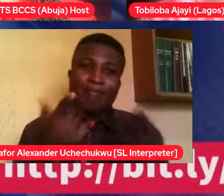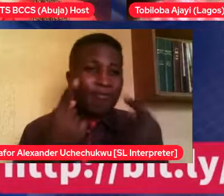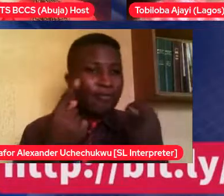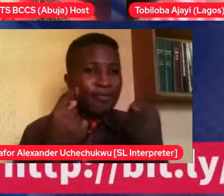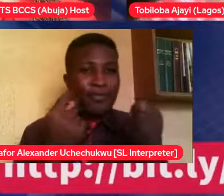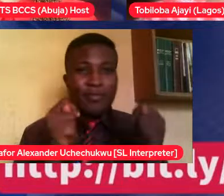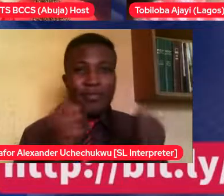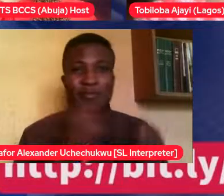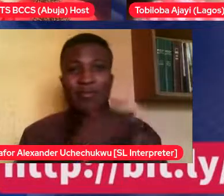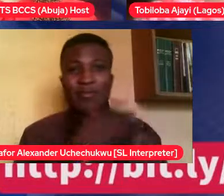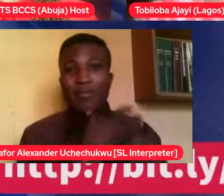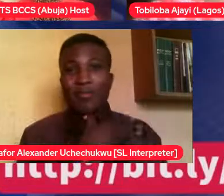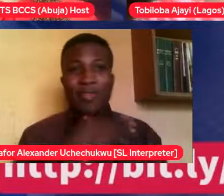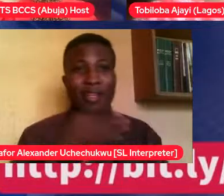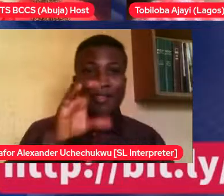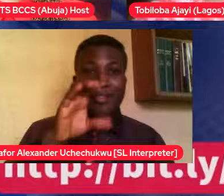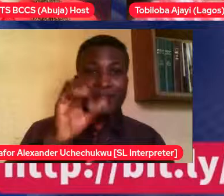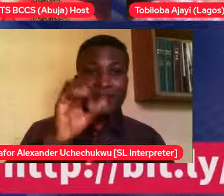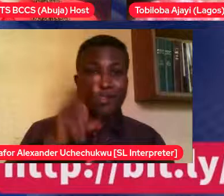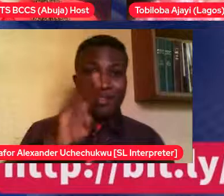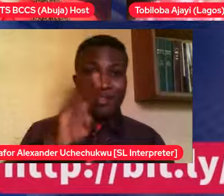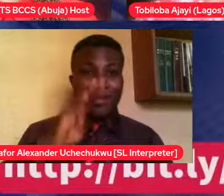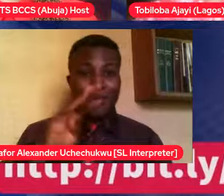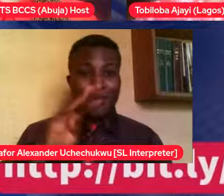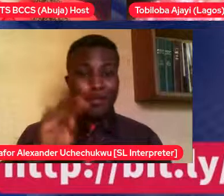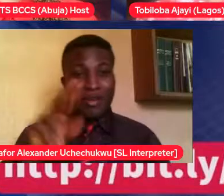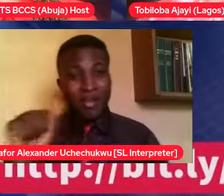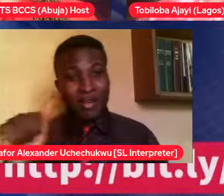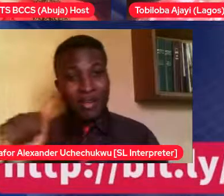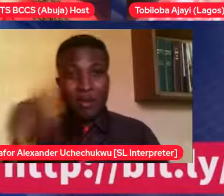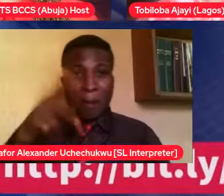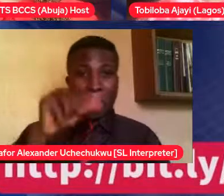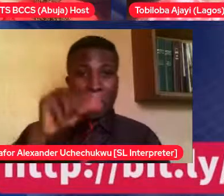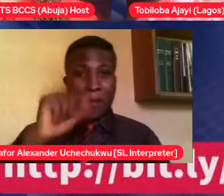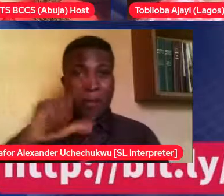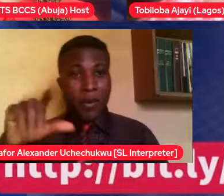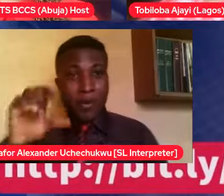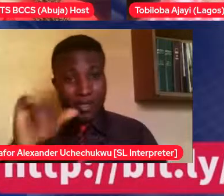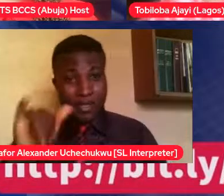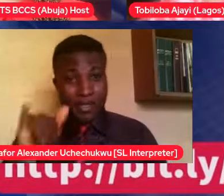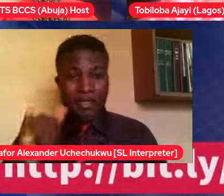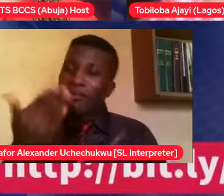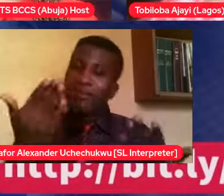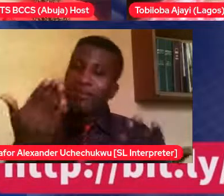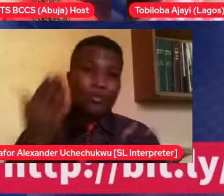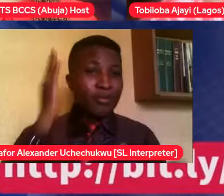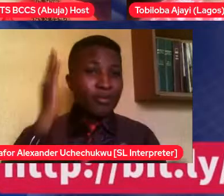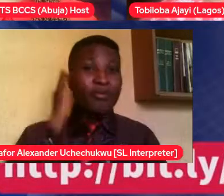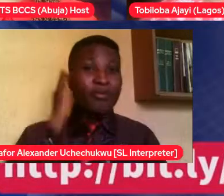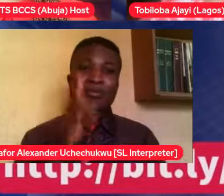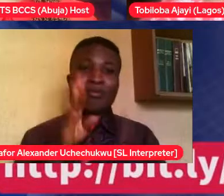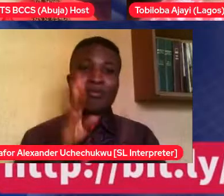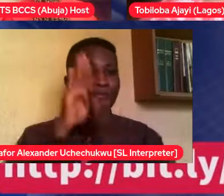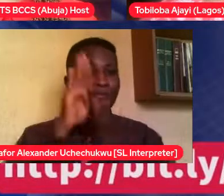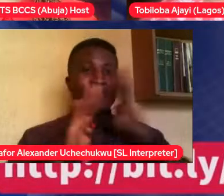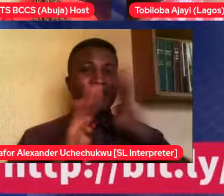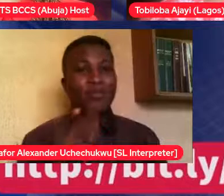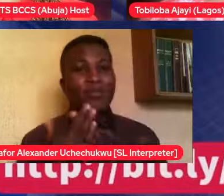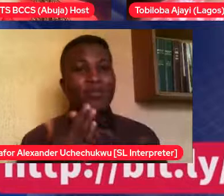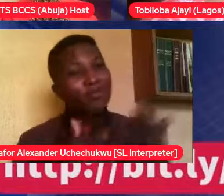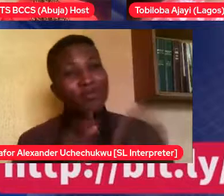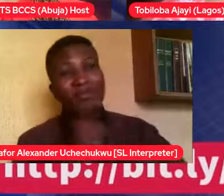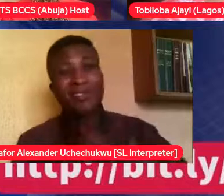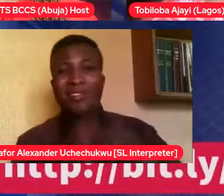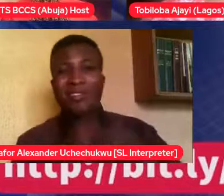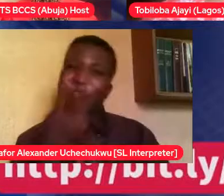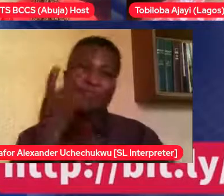become very complicated. So, I mean, so, I remember that my, you know, my siblings, my siblings and myself, not really my mom, at this